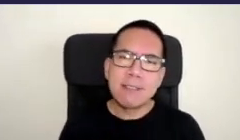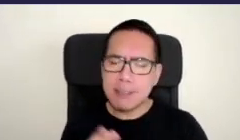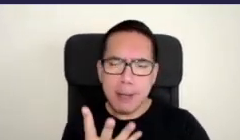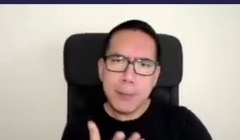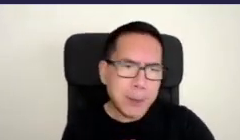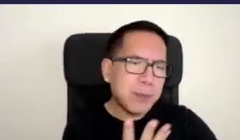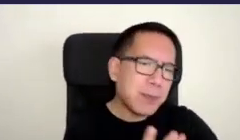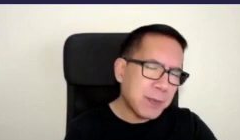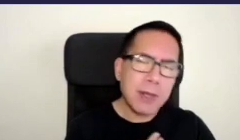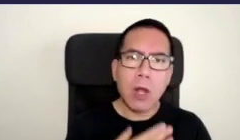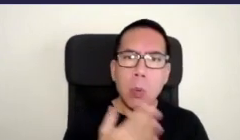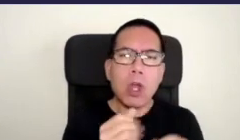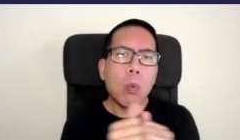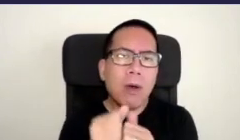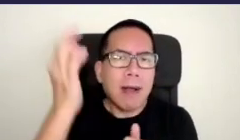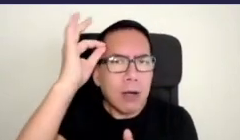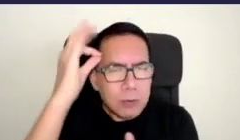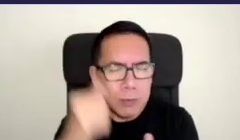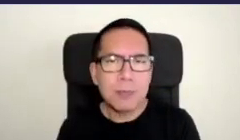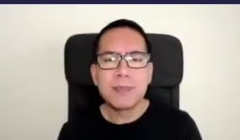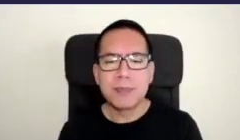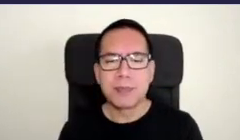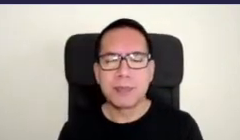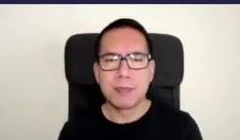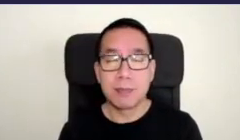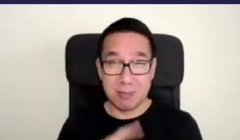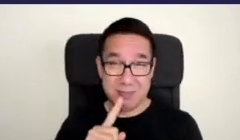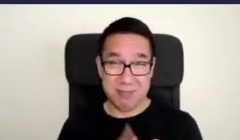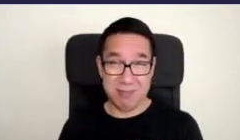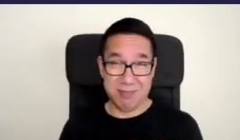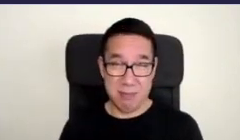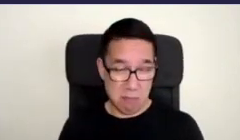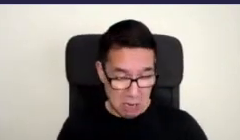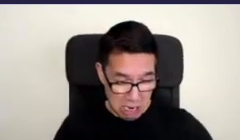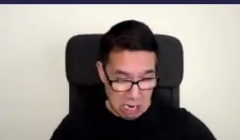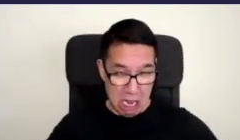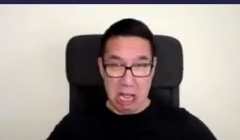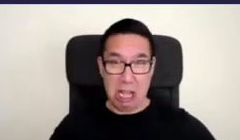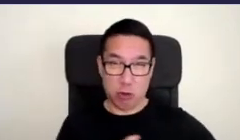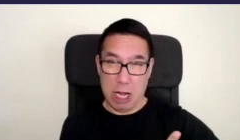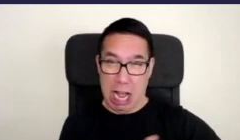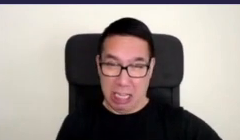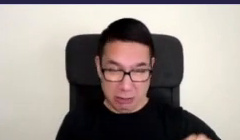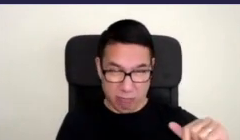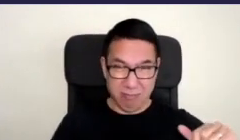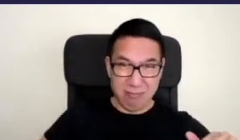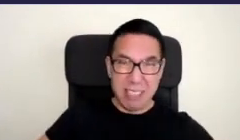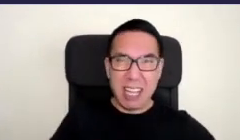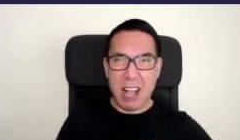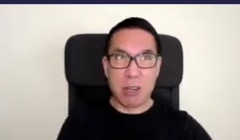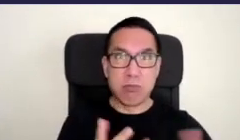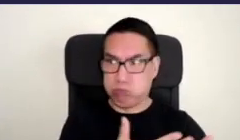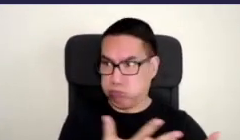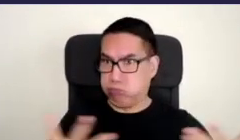two they cover so much land you wouldn't believe it there